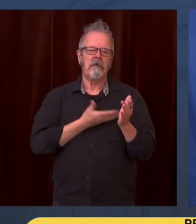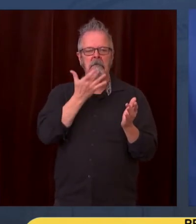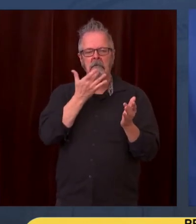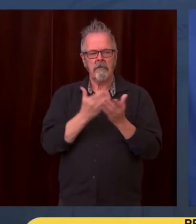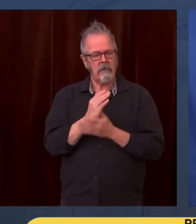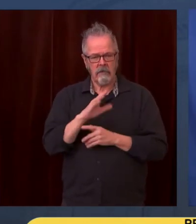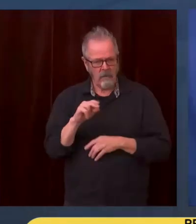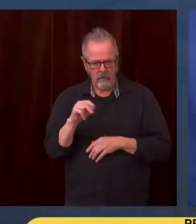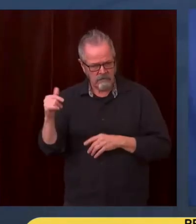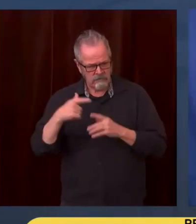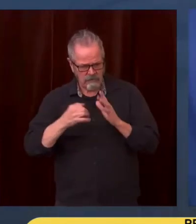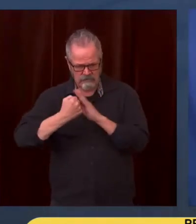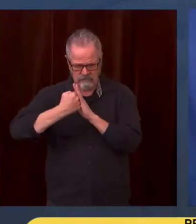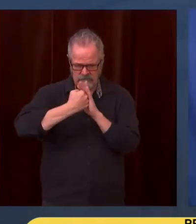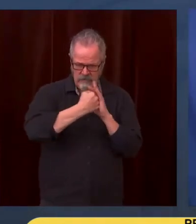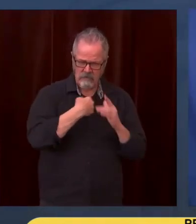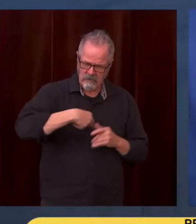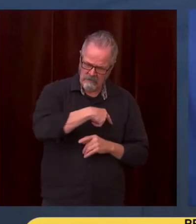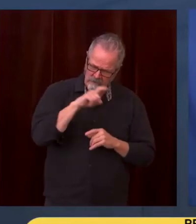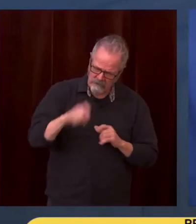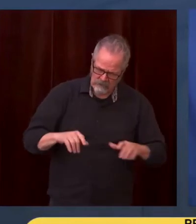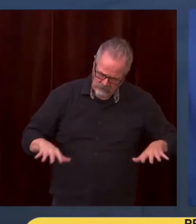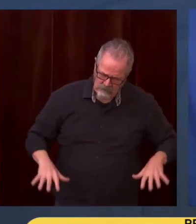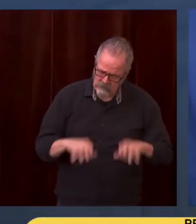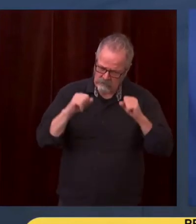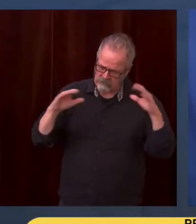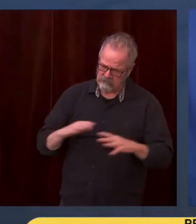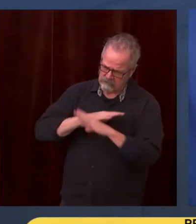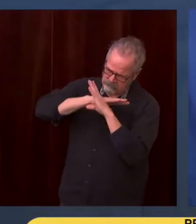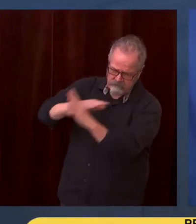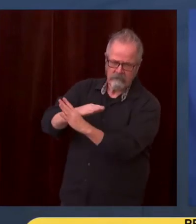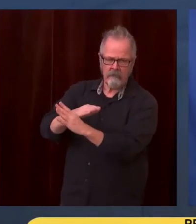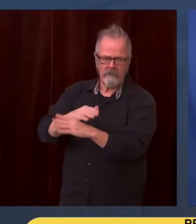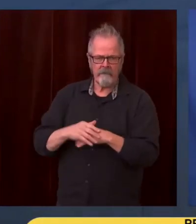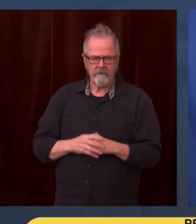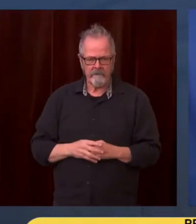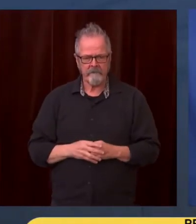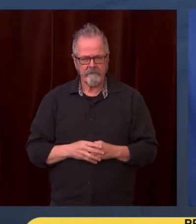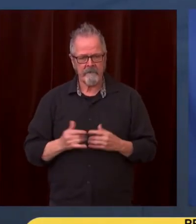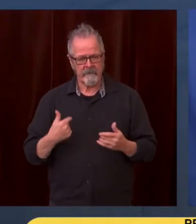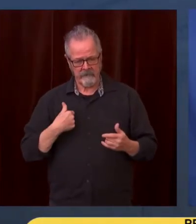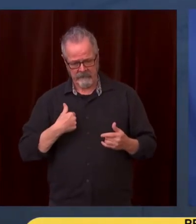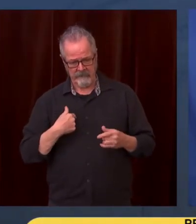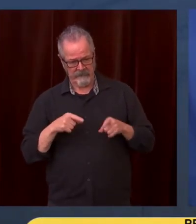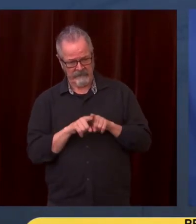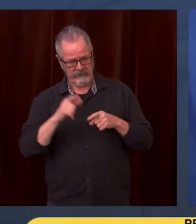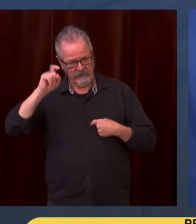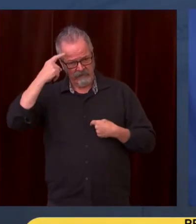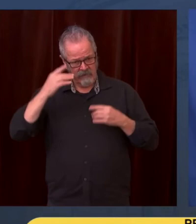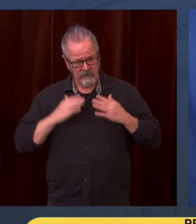to protect the right of choice. And it is time to understand that is going to be under threat in our state.